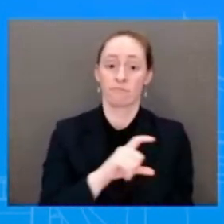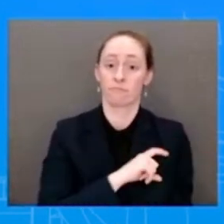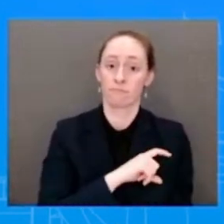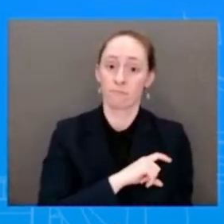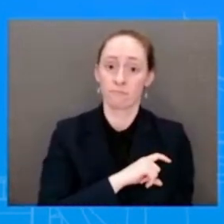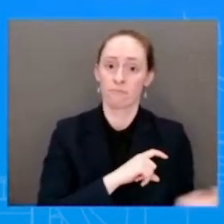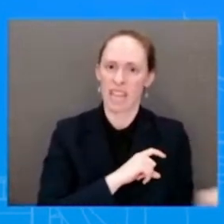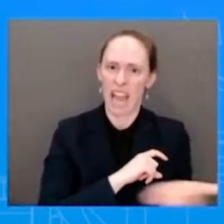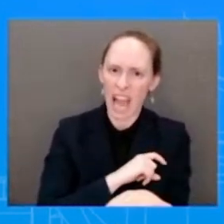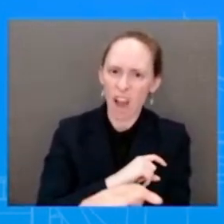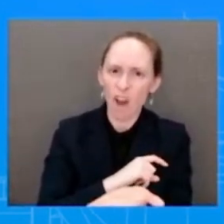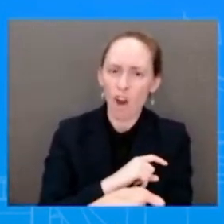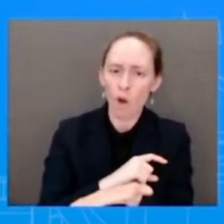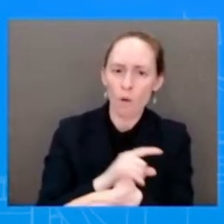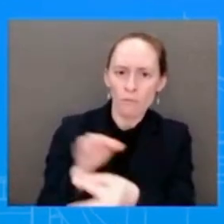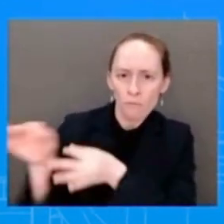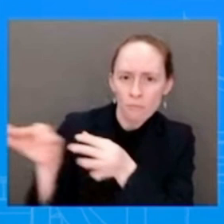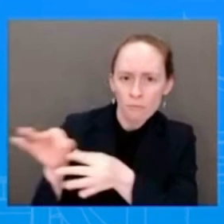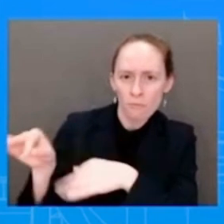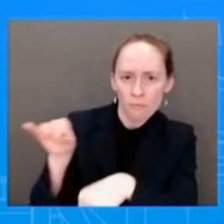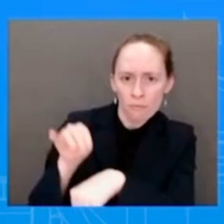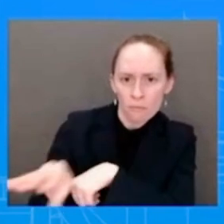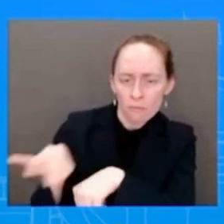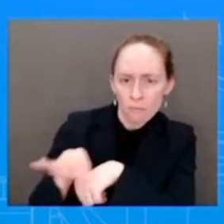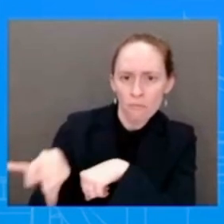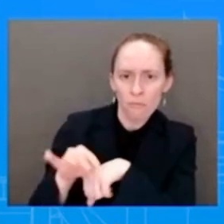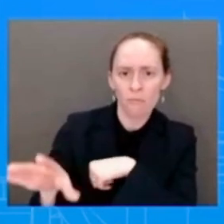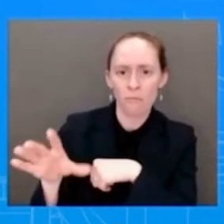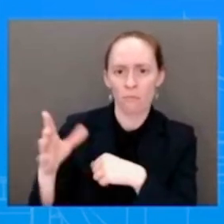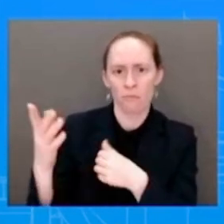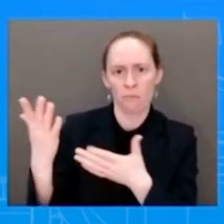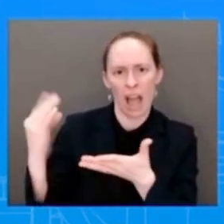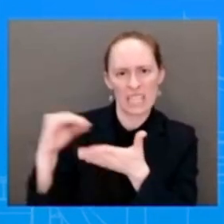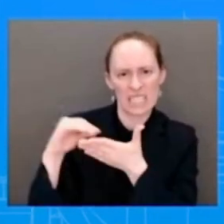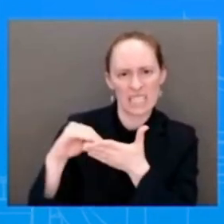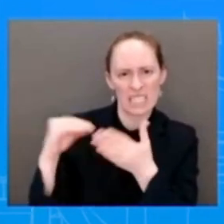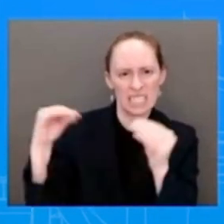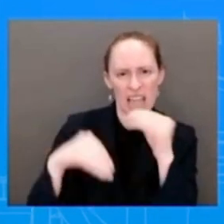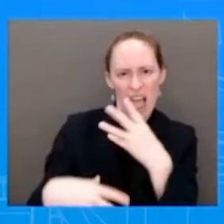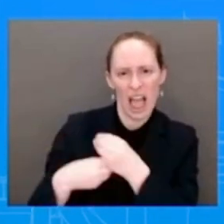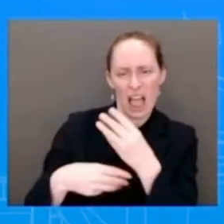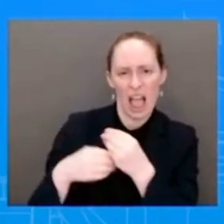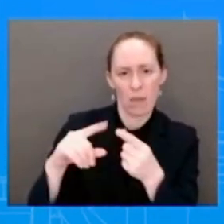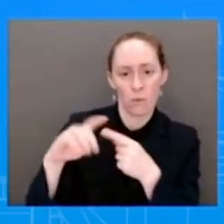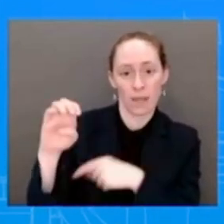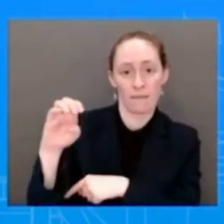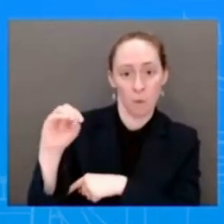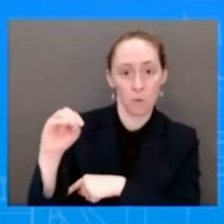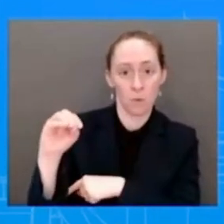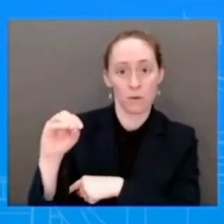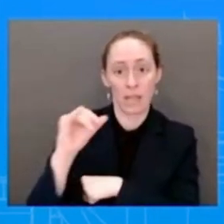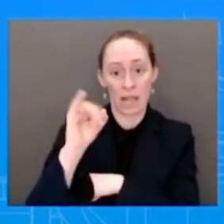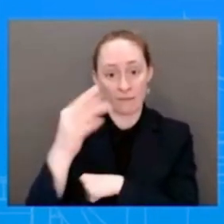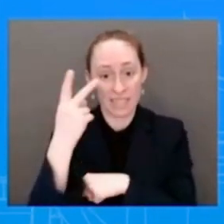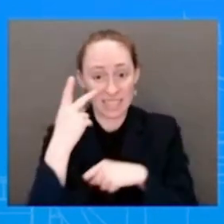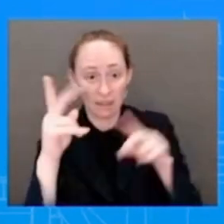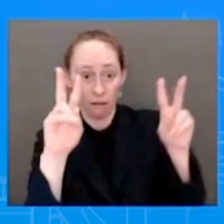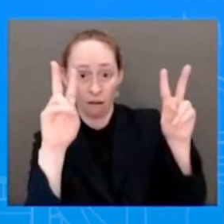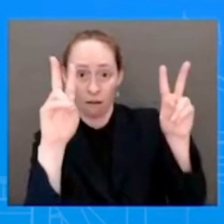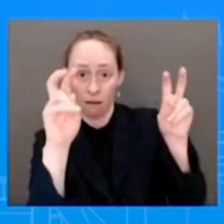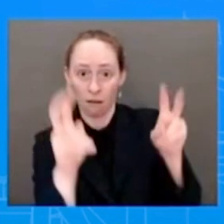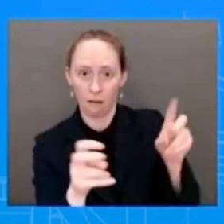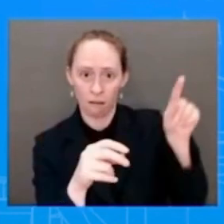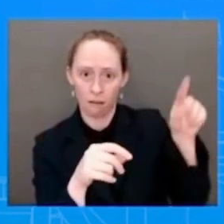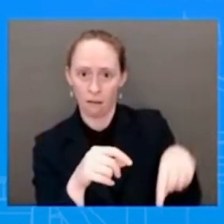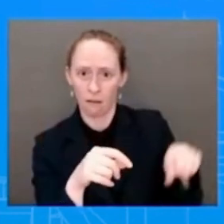you'll see quotes from many of those different groups who said how important this executive